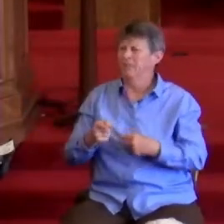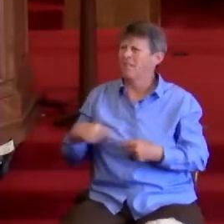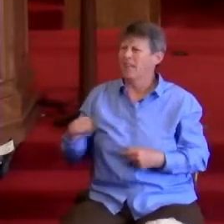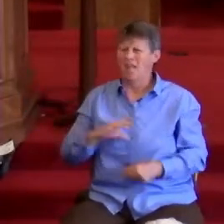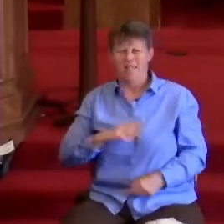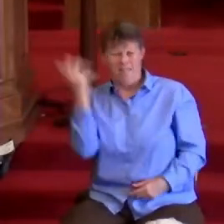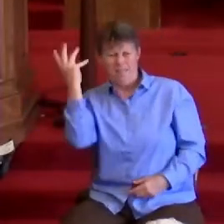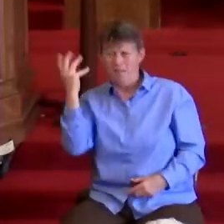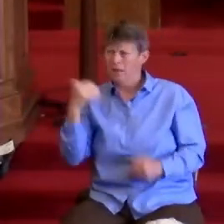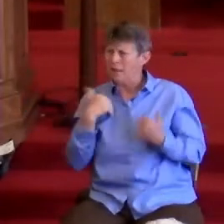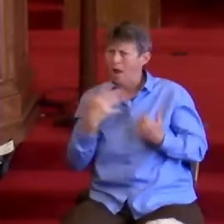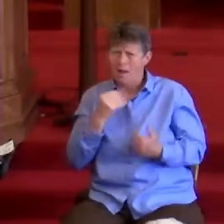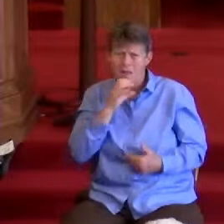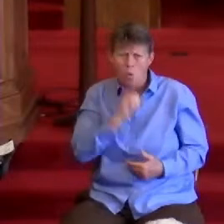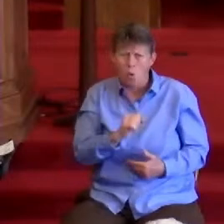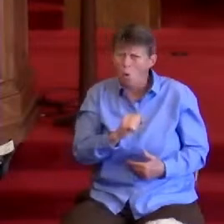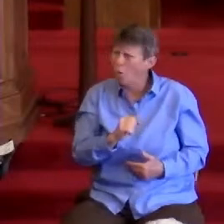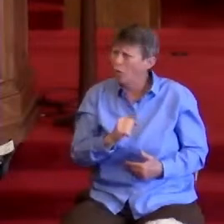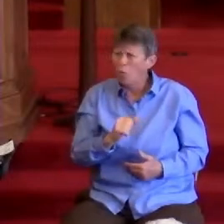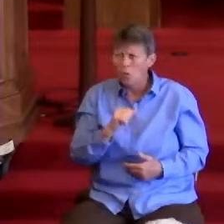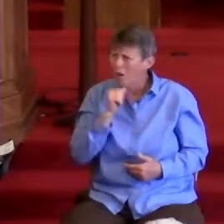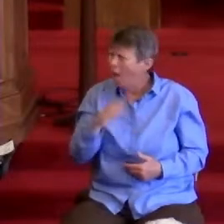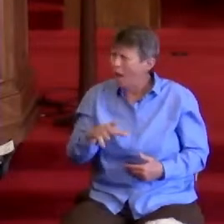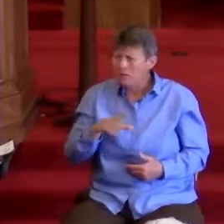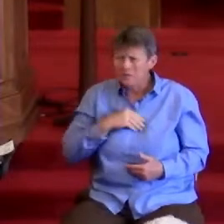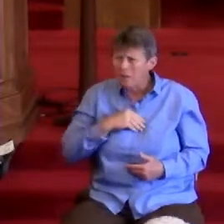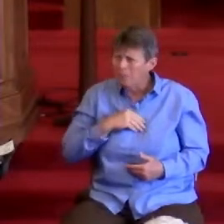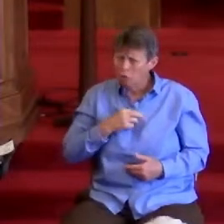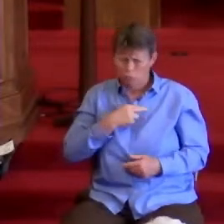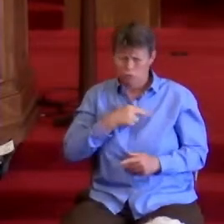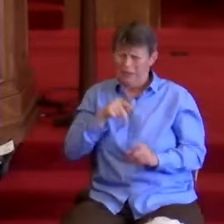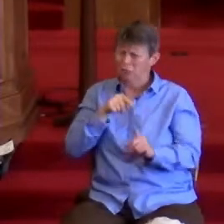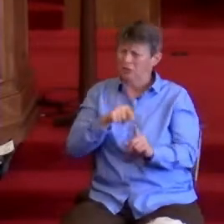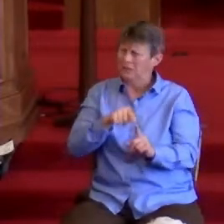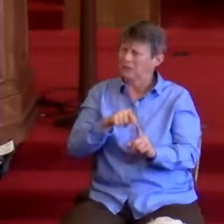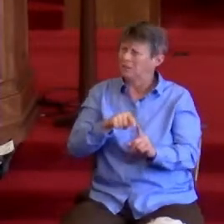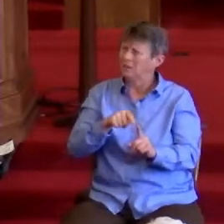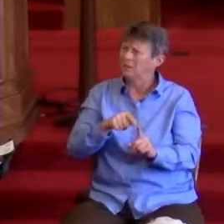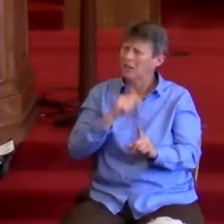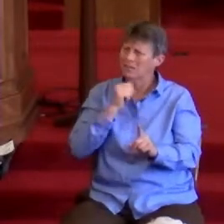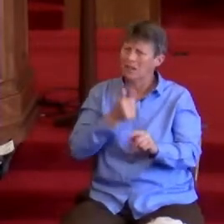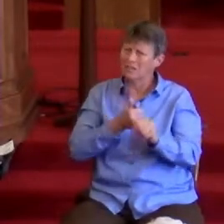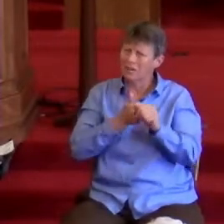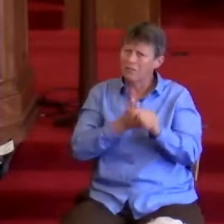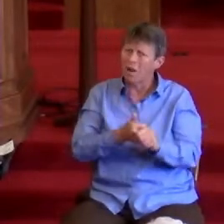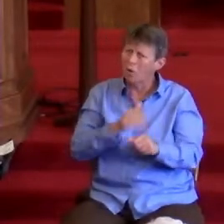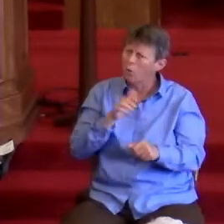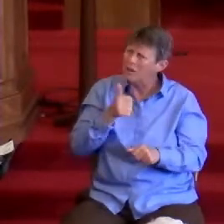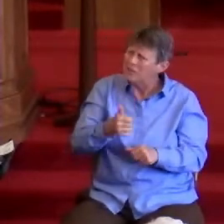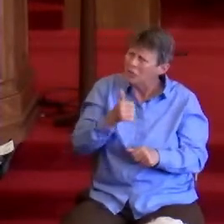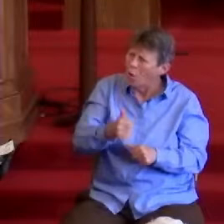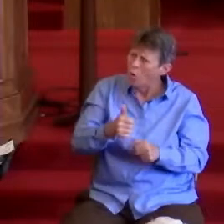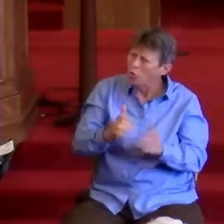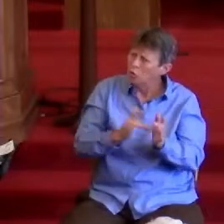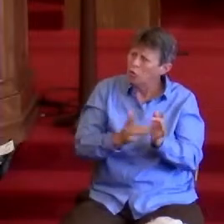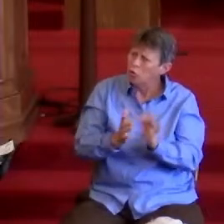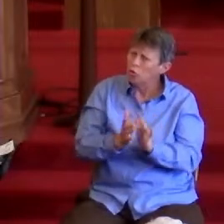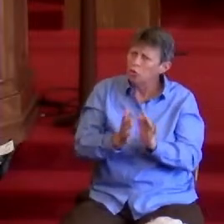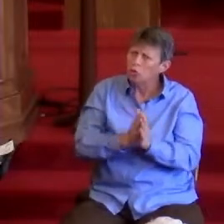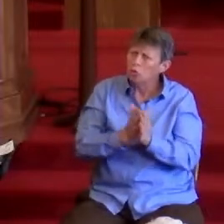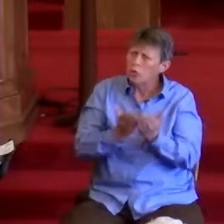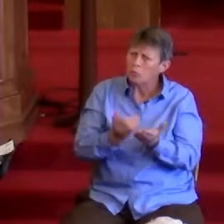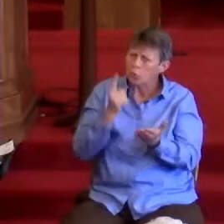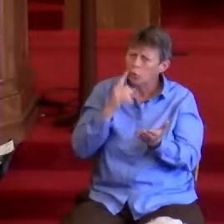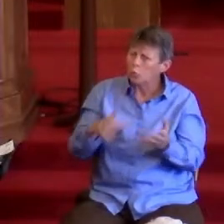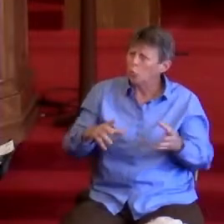young and old alike who will not stand for a religion that does not follow its own scripture to welcome immigrants and